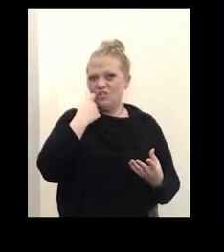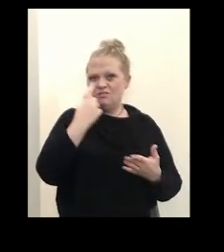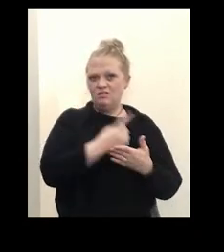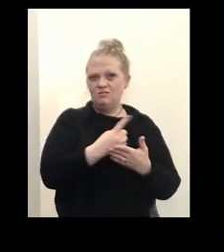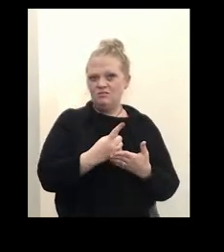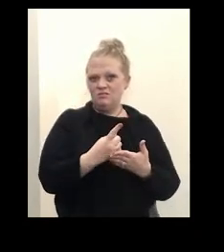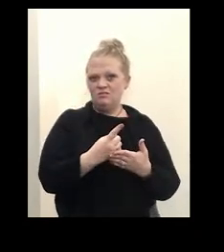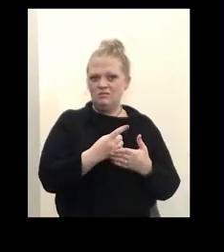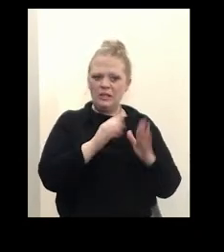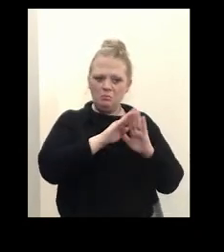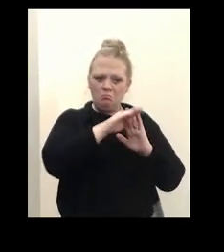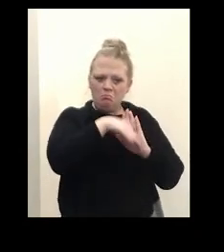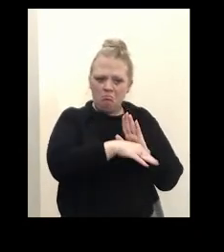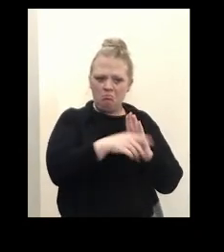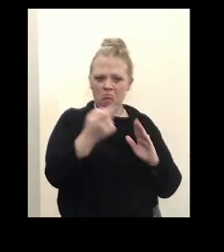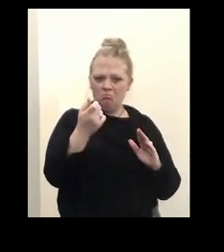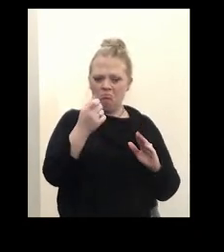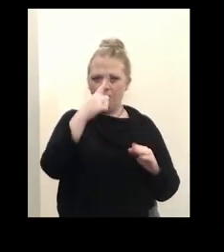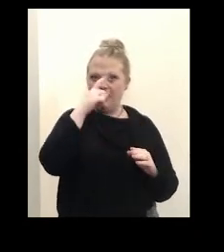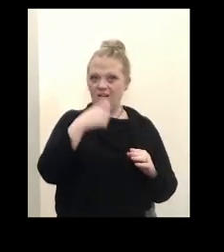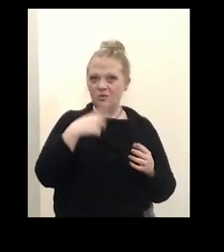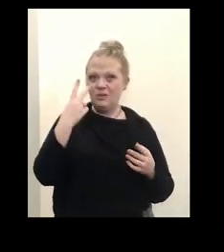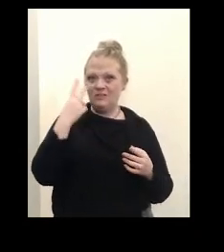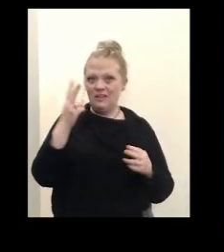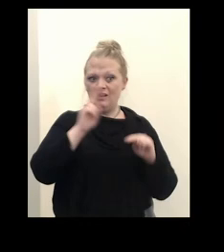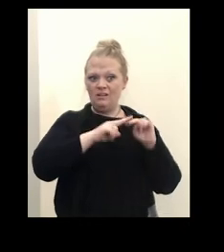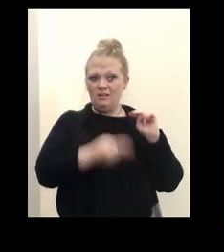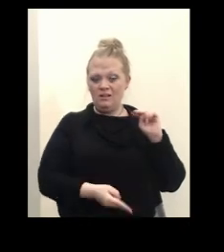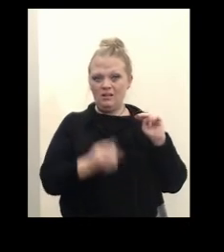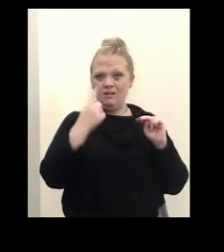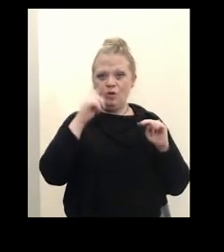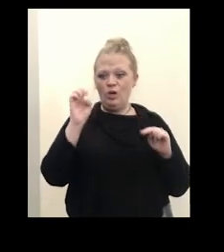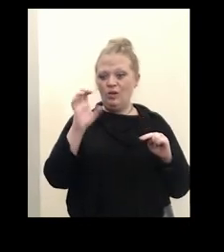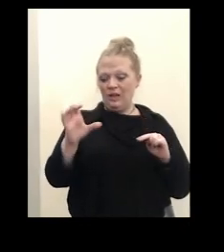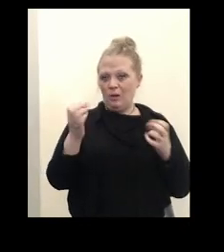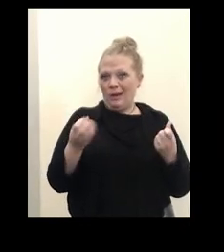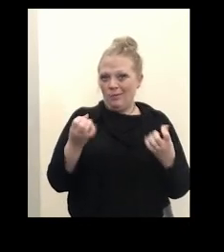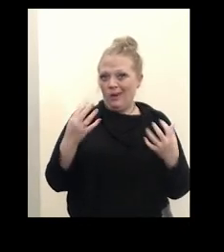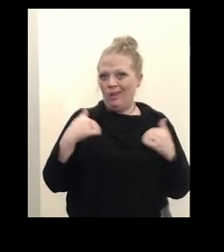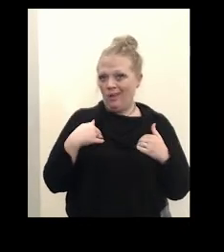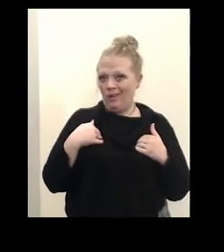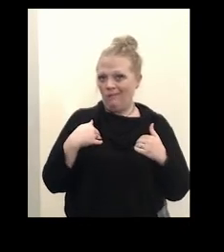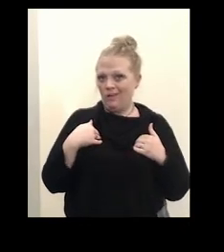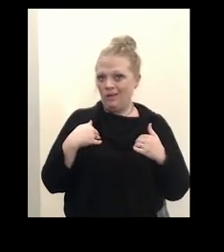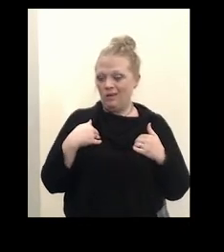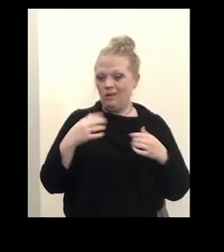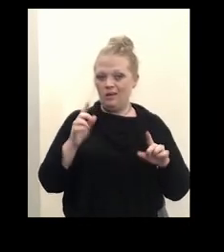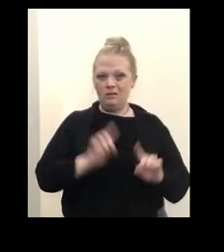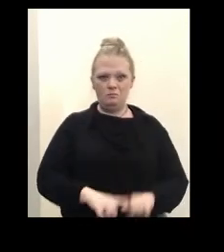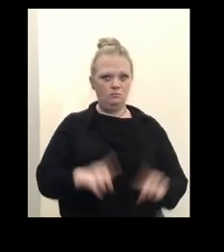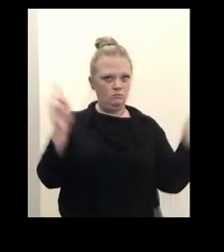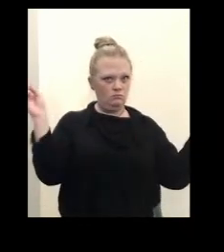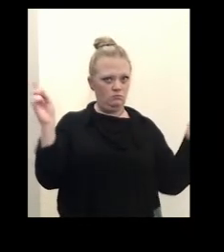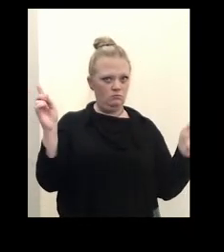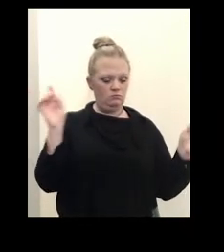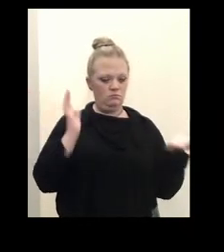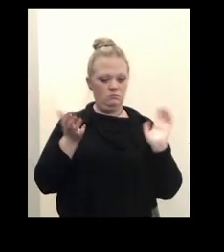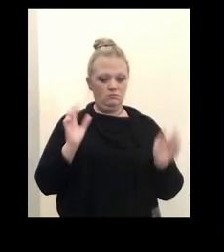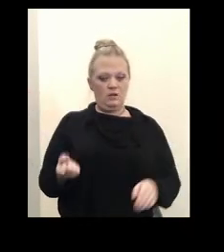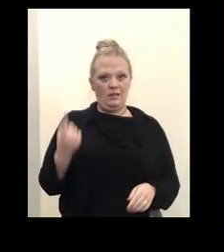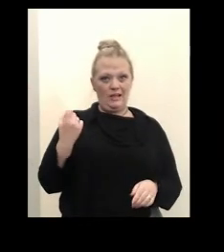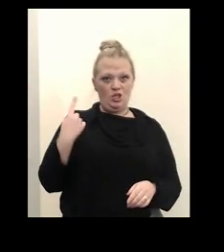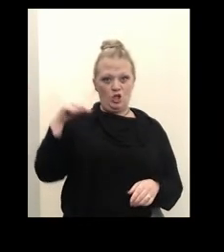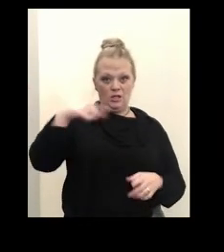declined a little bit, primarily because we've seen a decline in Erie County cases. But what the big difference is between last year and this year, look at